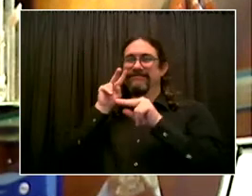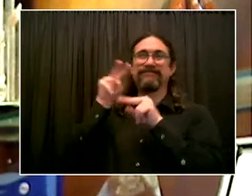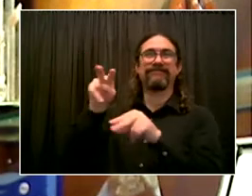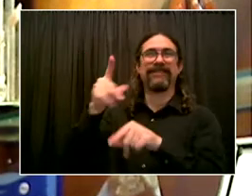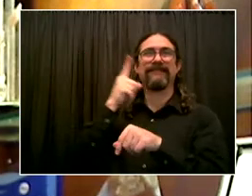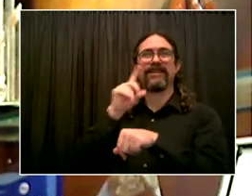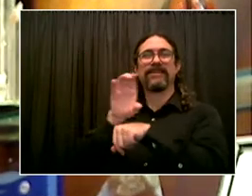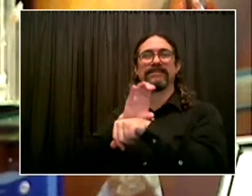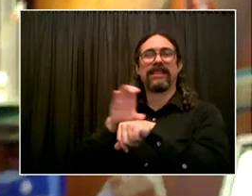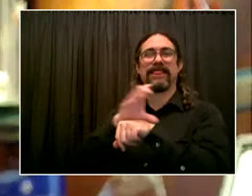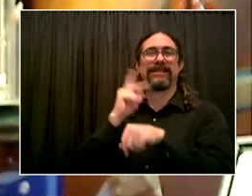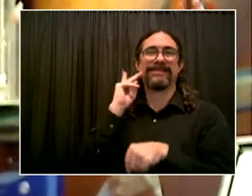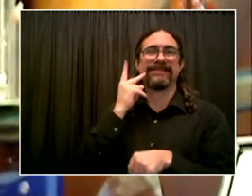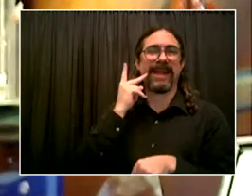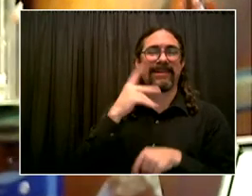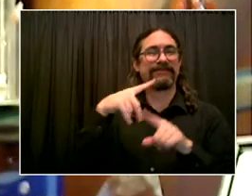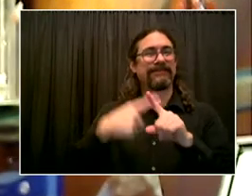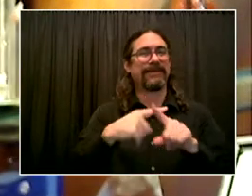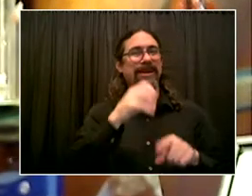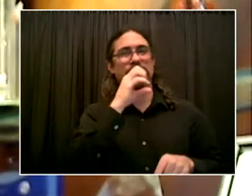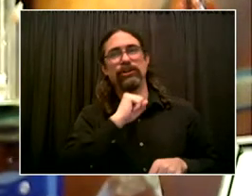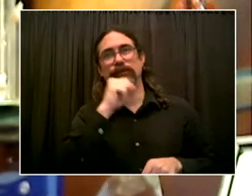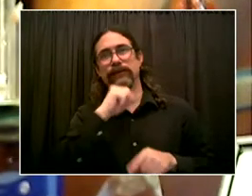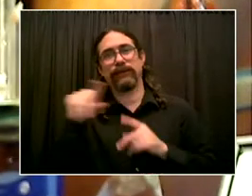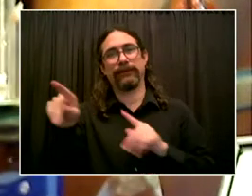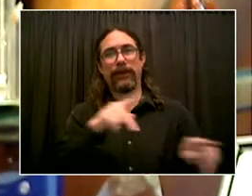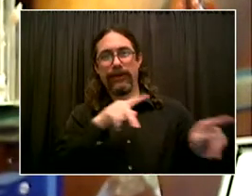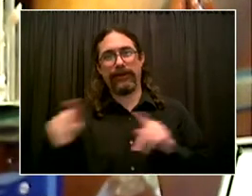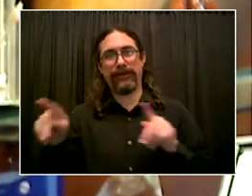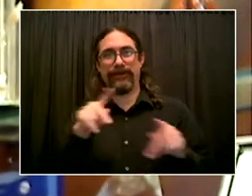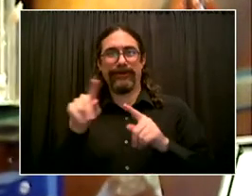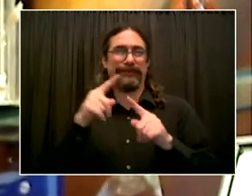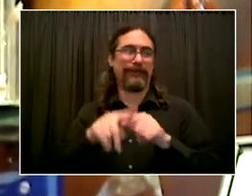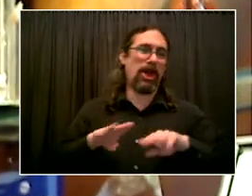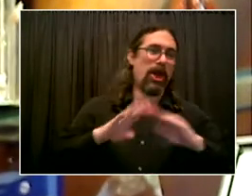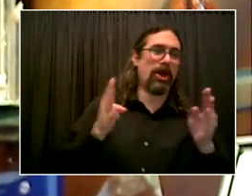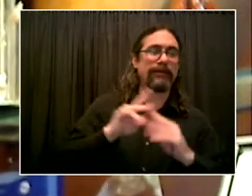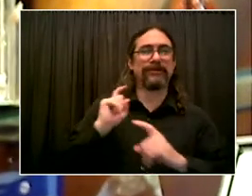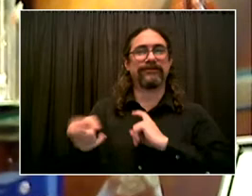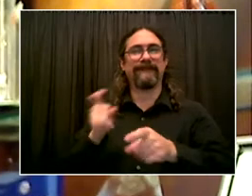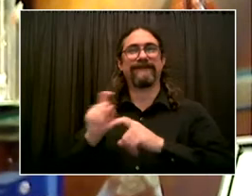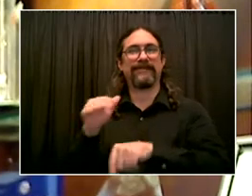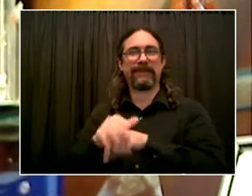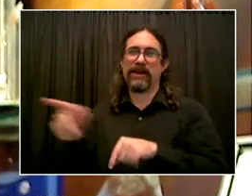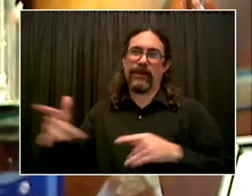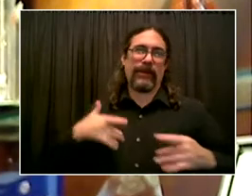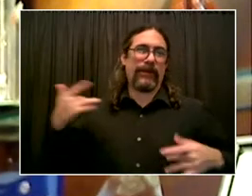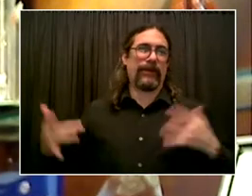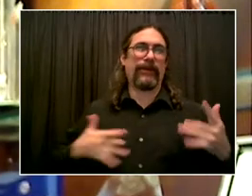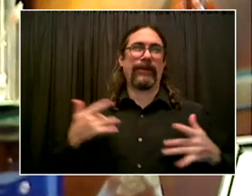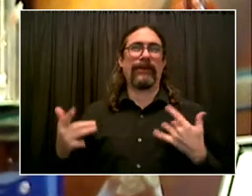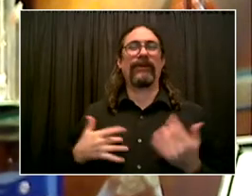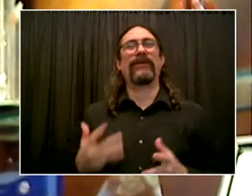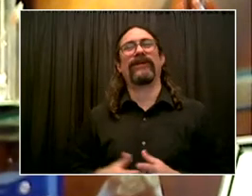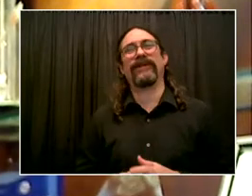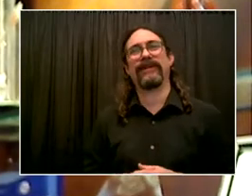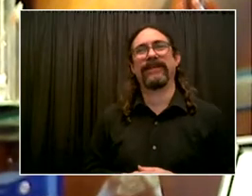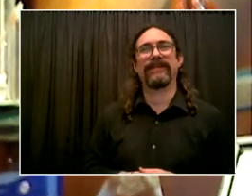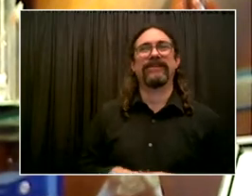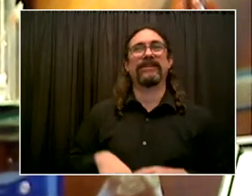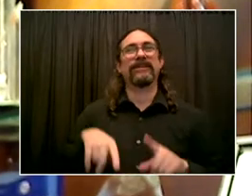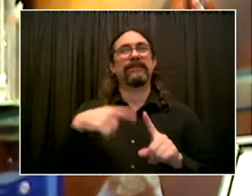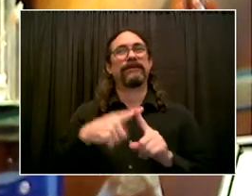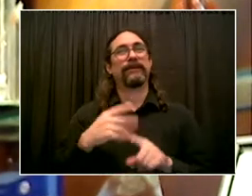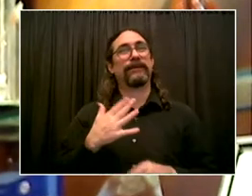up all his presents from his grandmother and everybody else. of course, I have to shout out my grandmother. It's her 82nd birthday, so they share a birthday